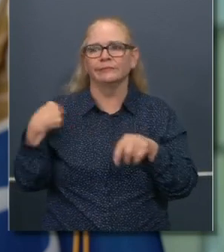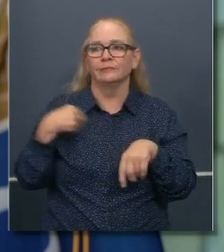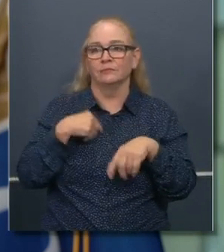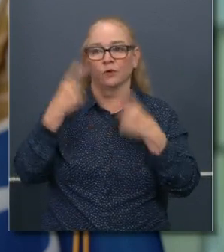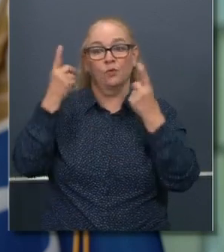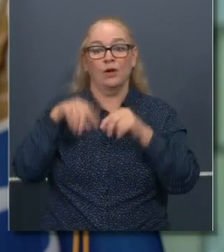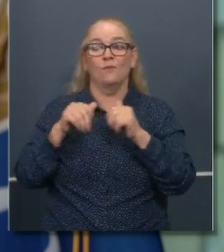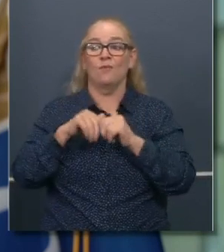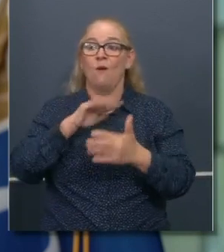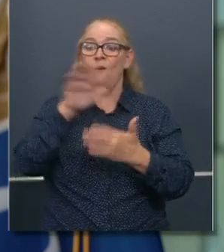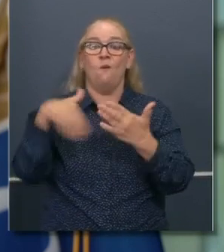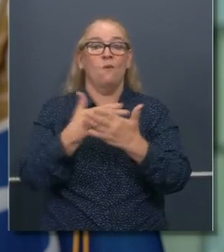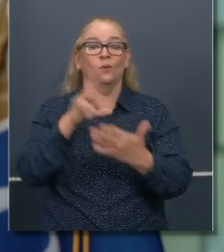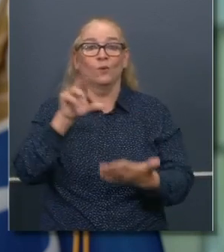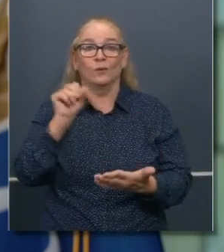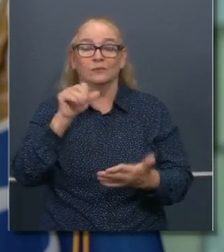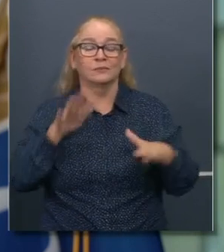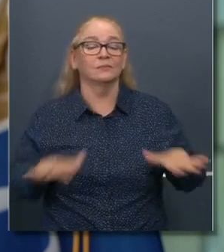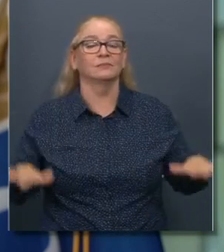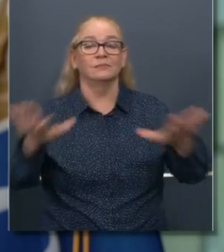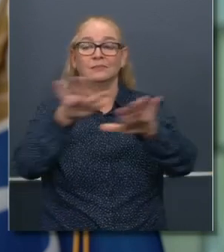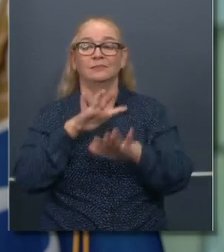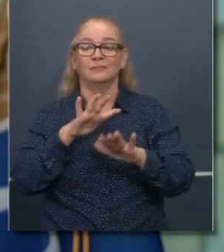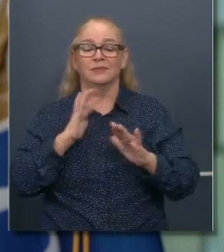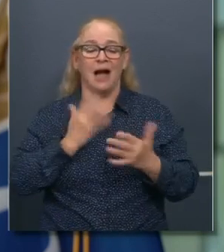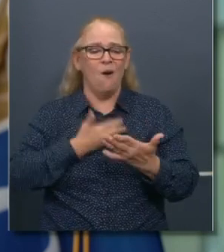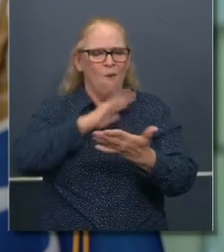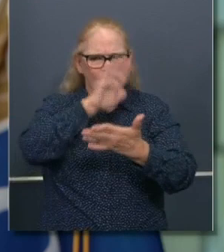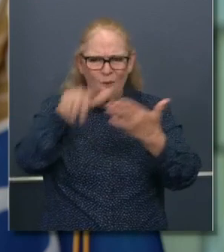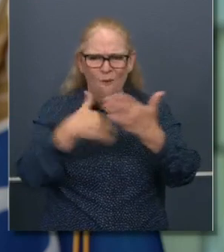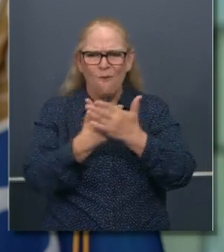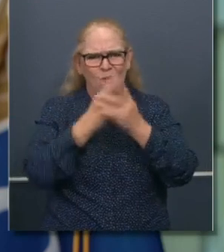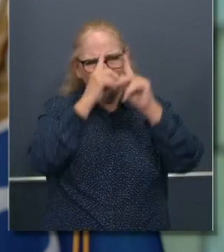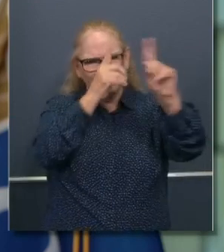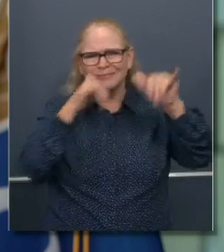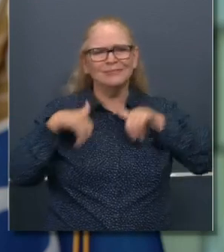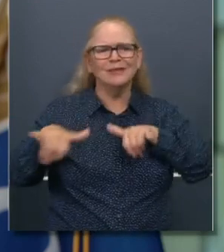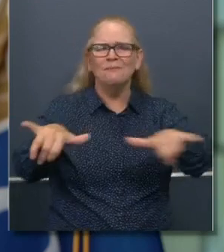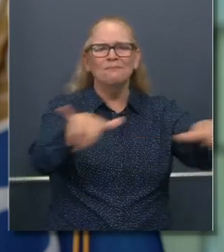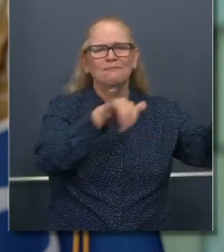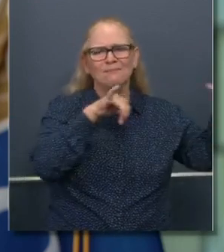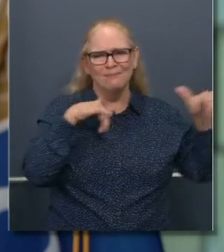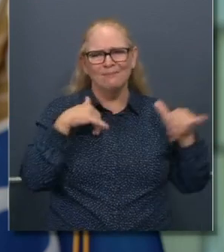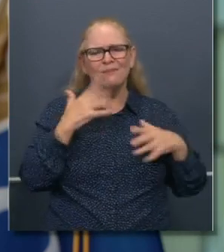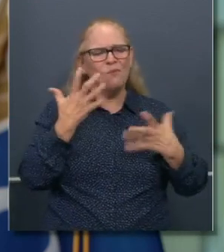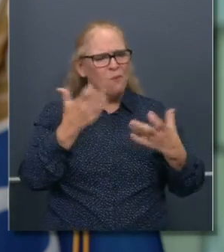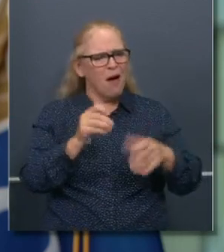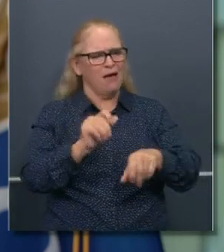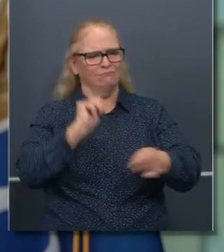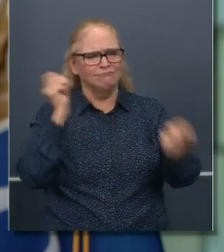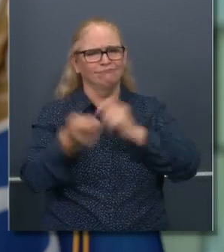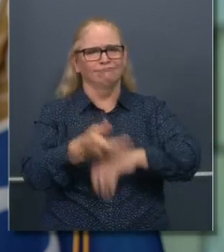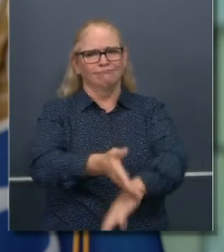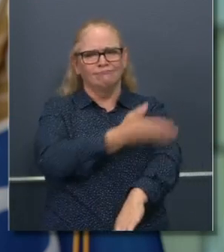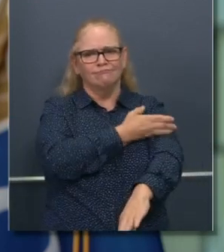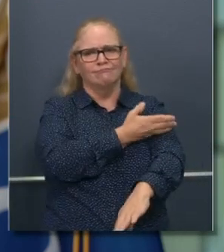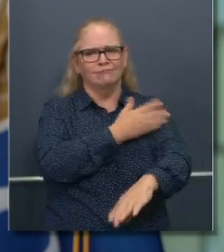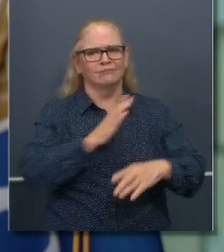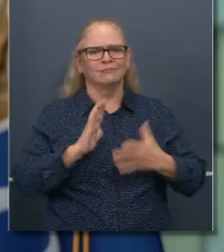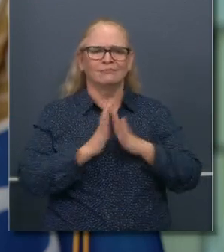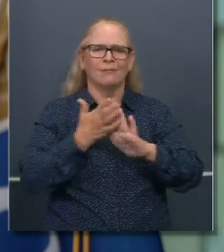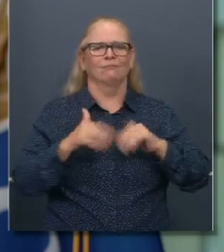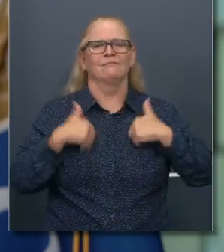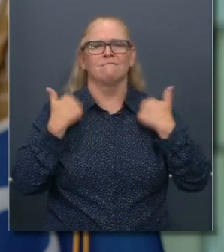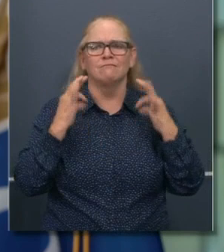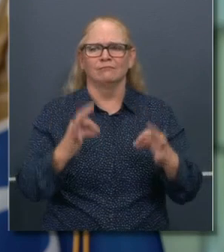and working very, very closely with my old friend of over a quarter of a century, uh, the next vice president of the United States, Kamala Harris.